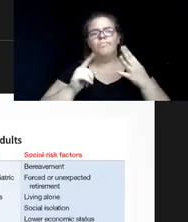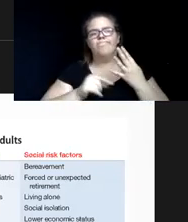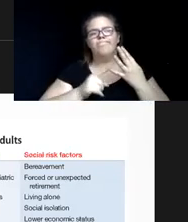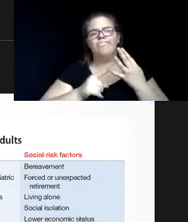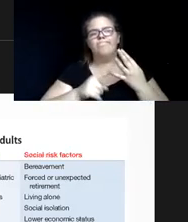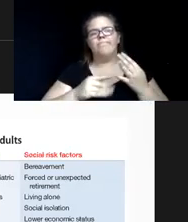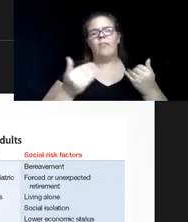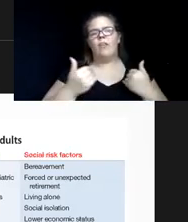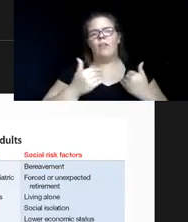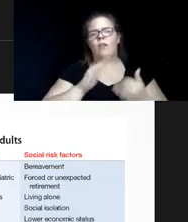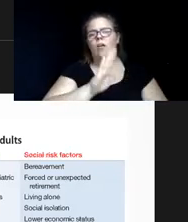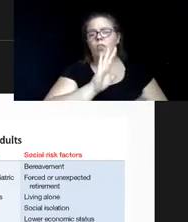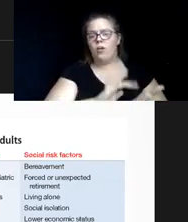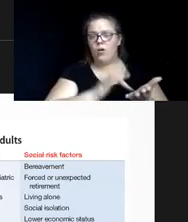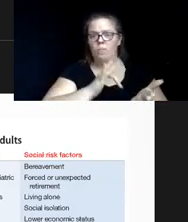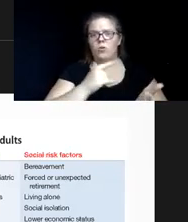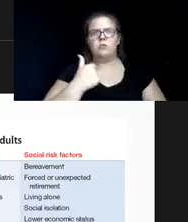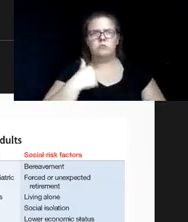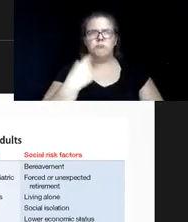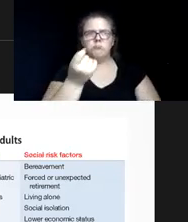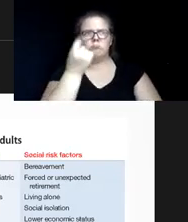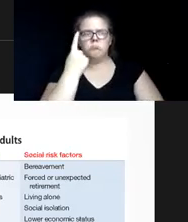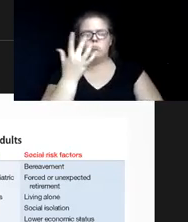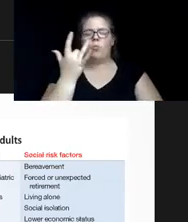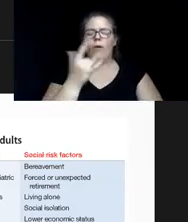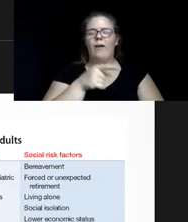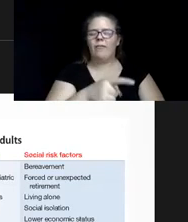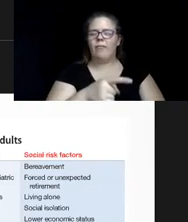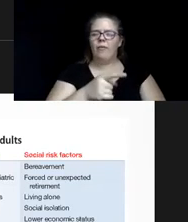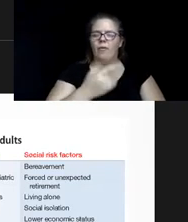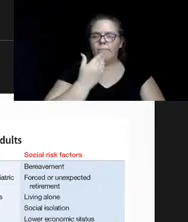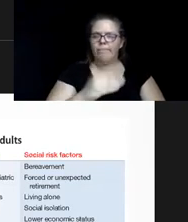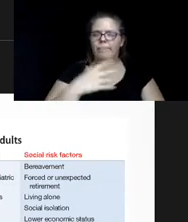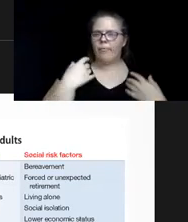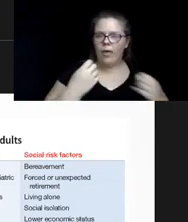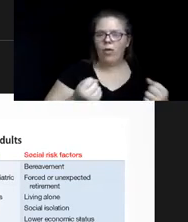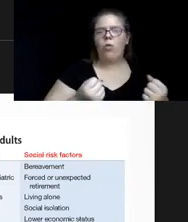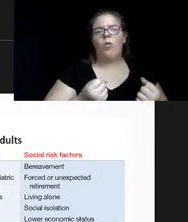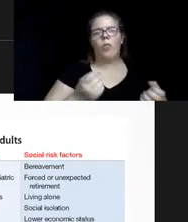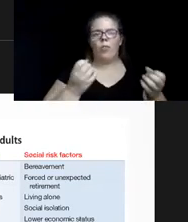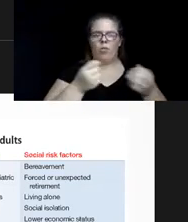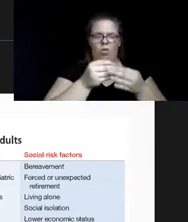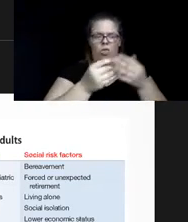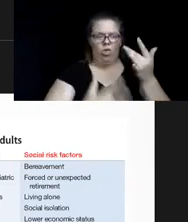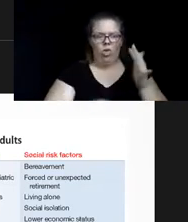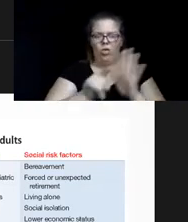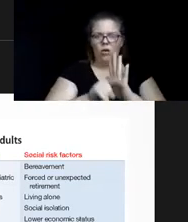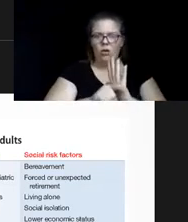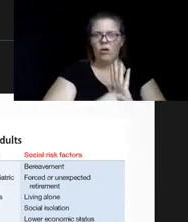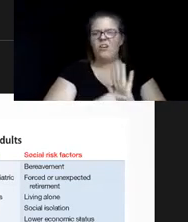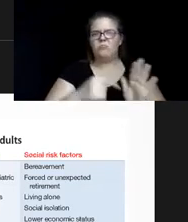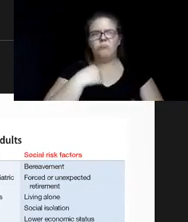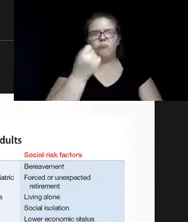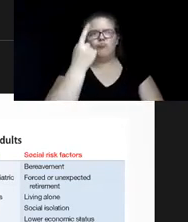substance abuse makes sense. Because given their poor health and their losses that it just makes sense that they would use drugs or alcohol.